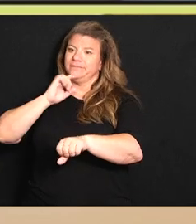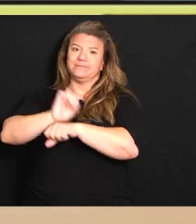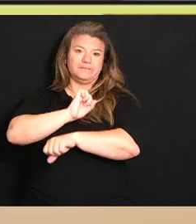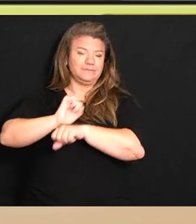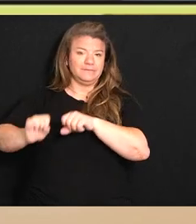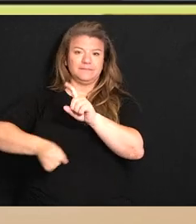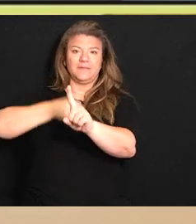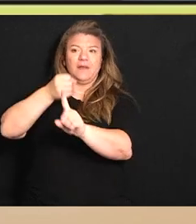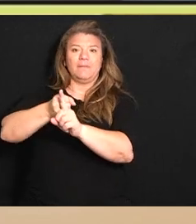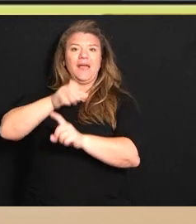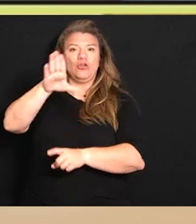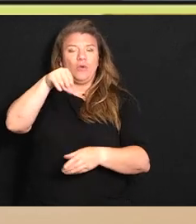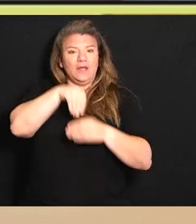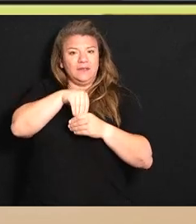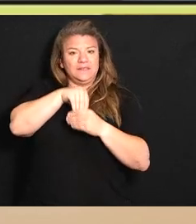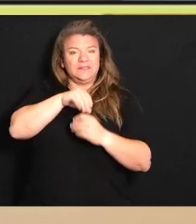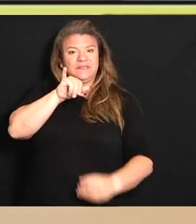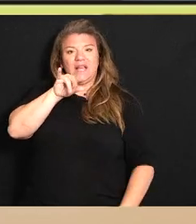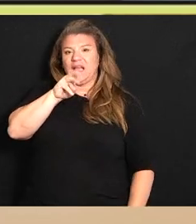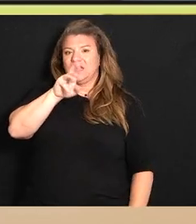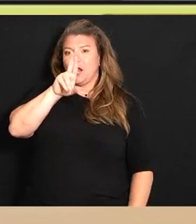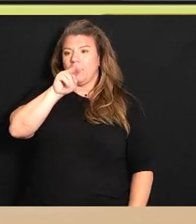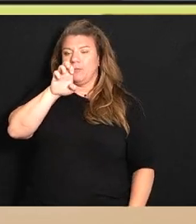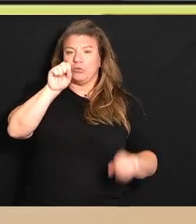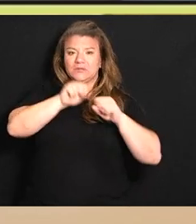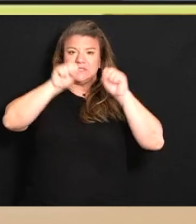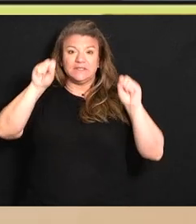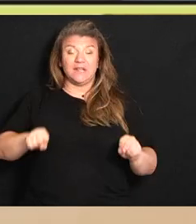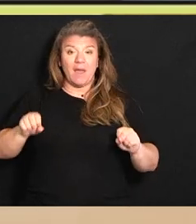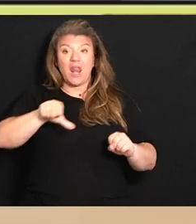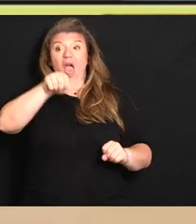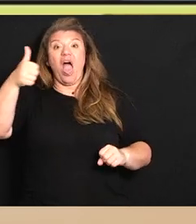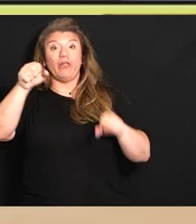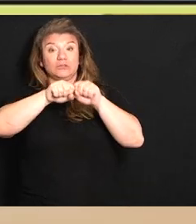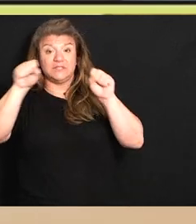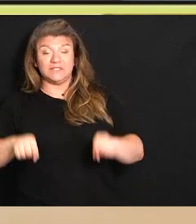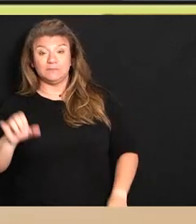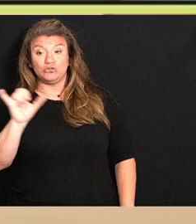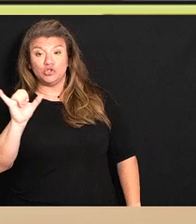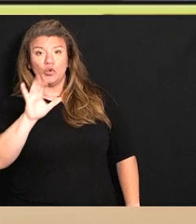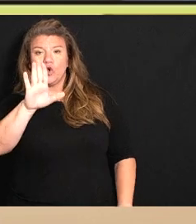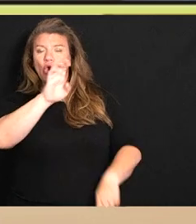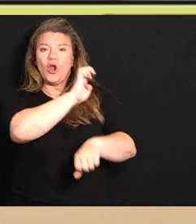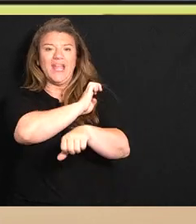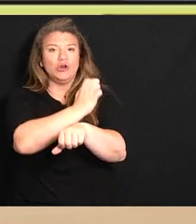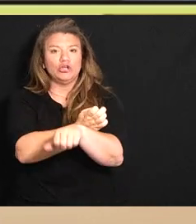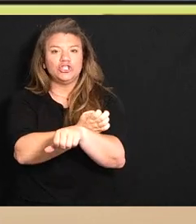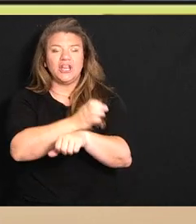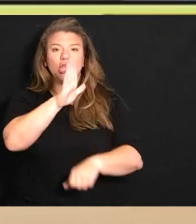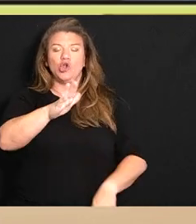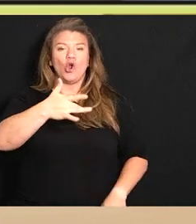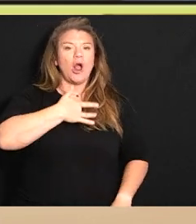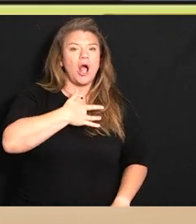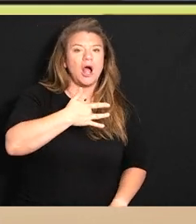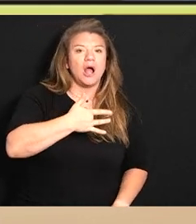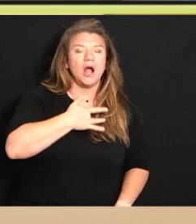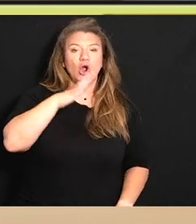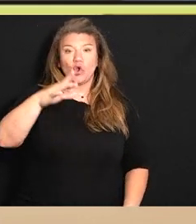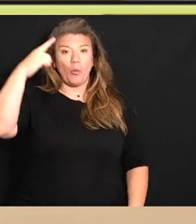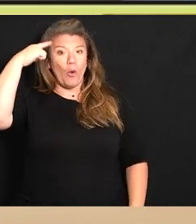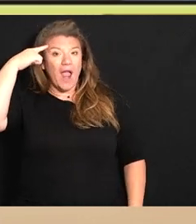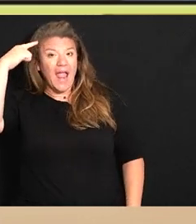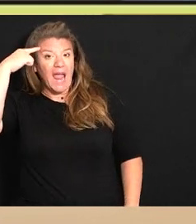your immune system and many many other systems including your energy your heart system your brain